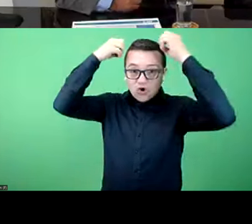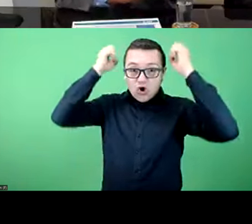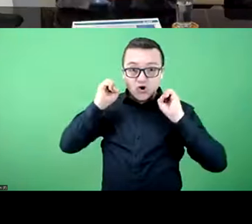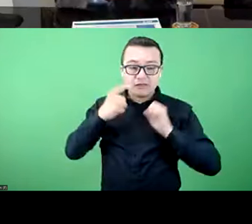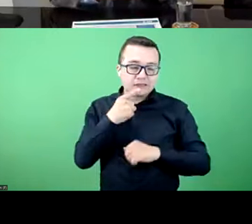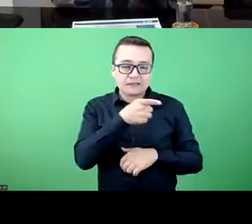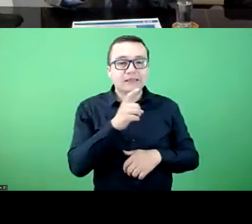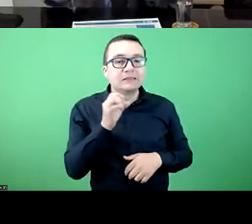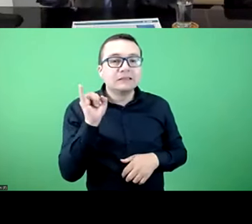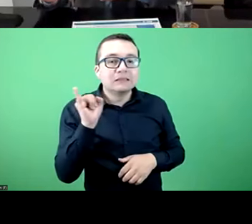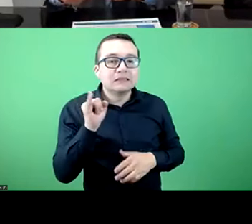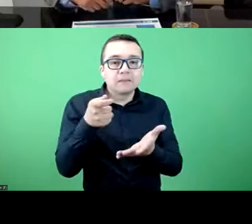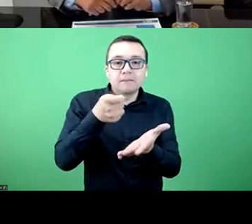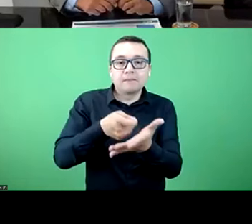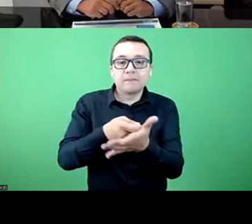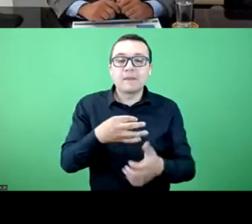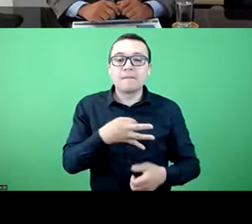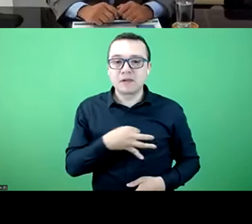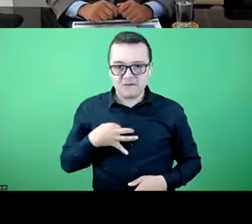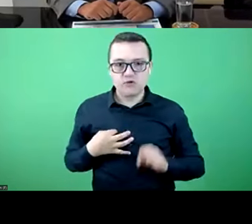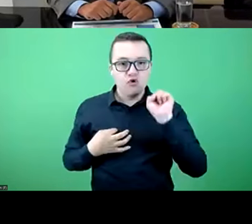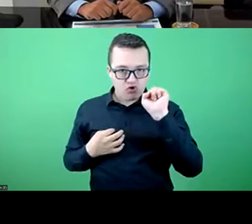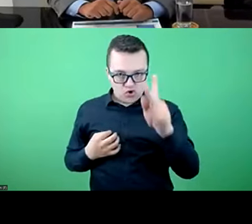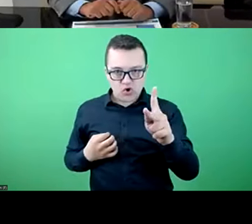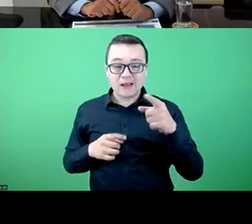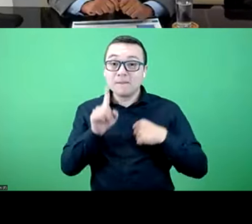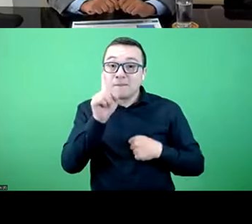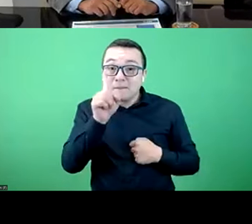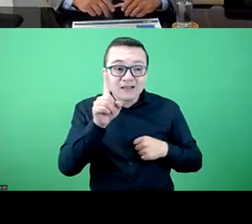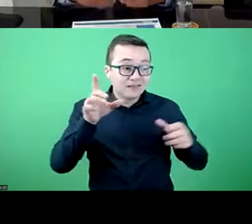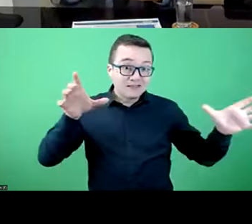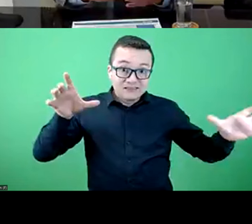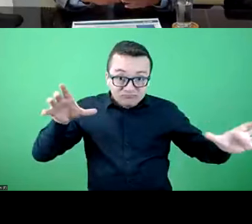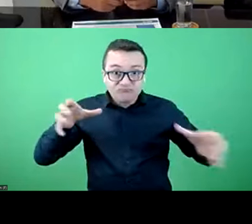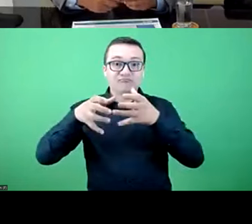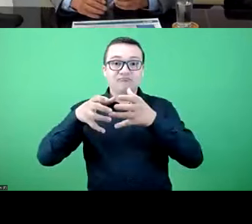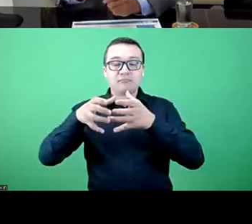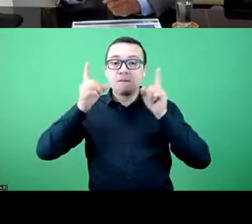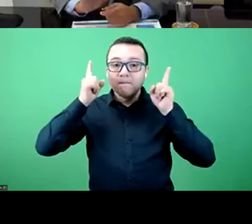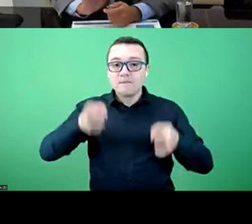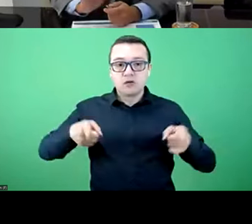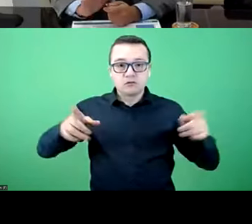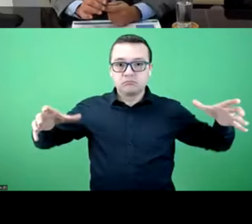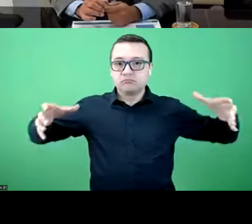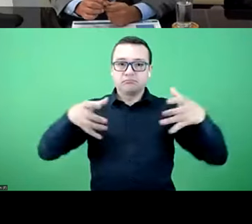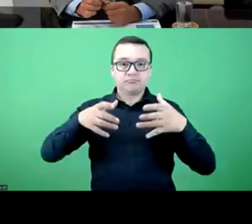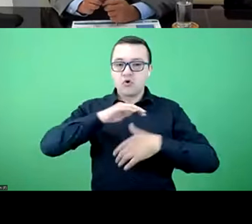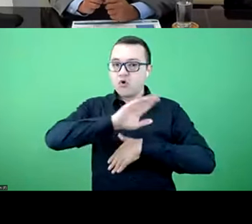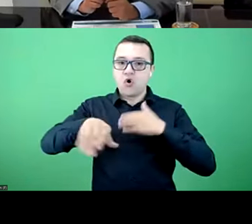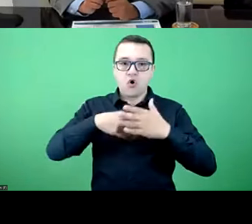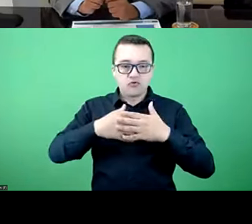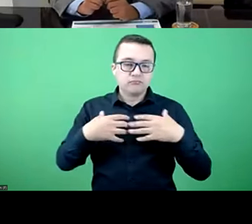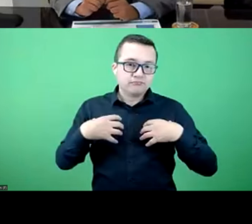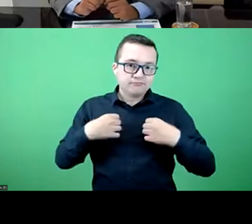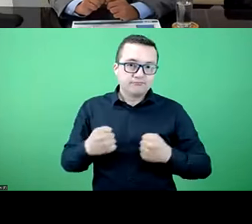that has had in addition to being private organizations, they should